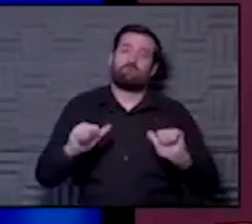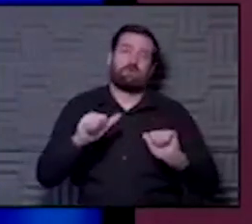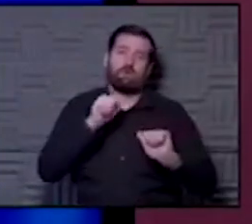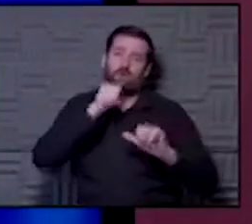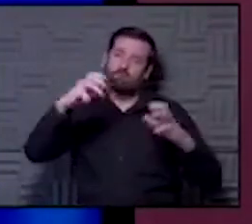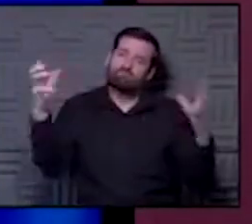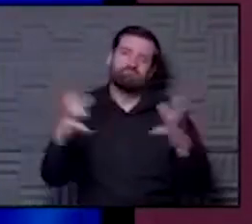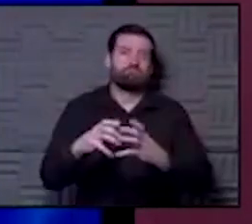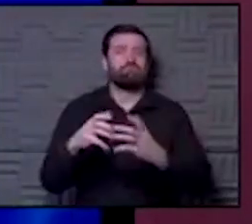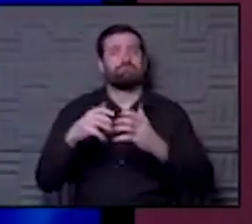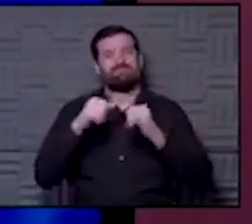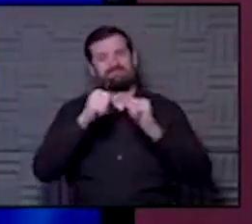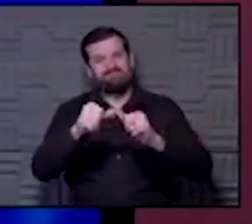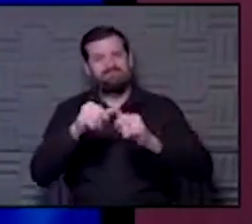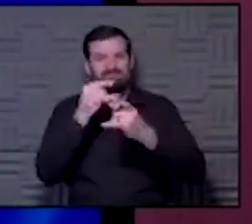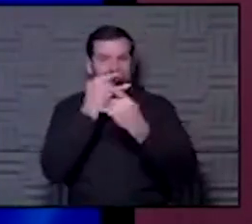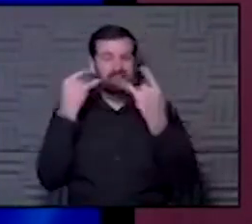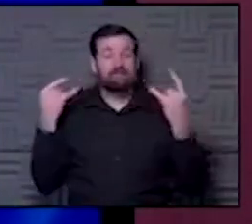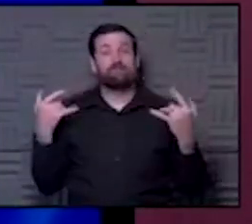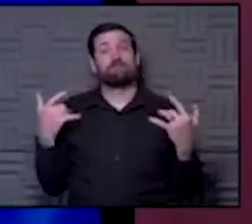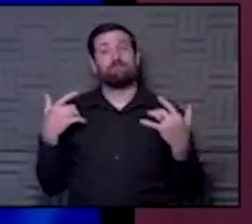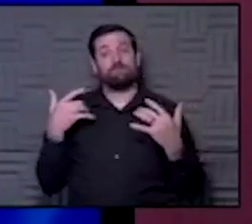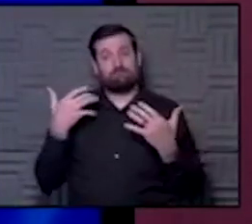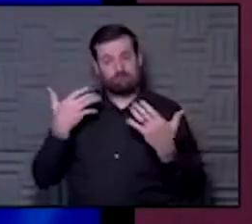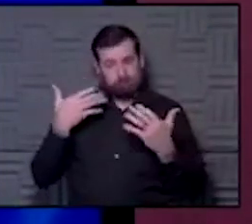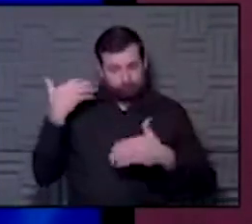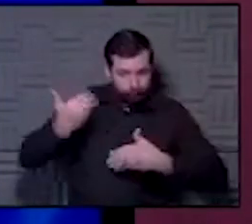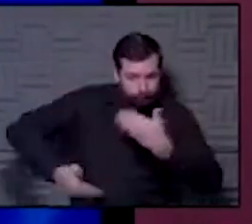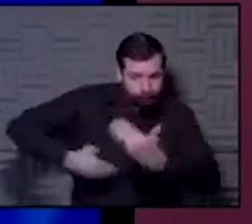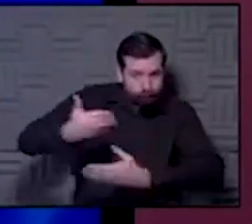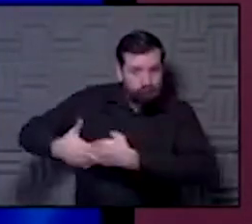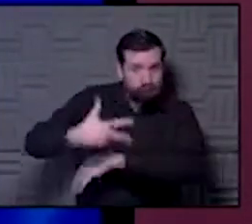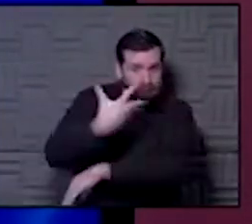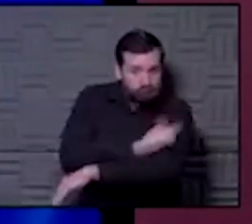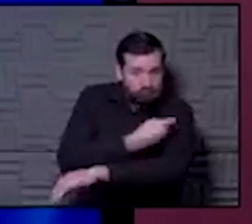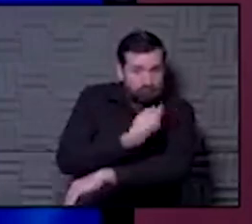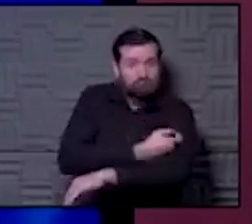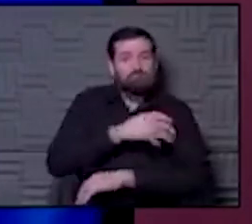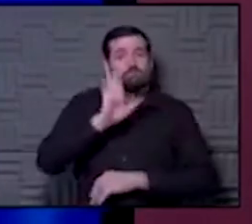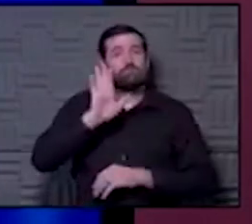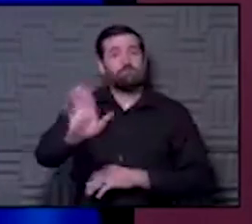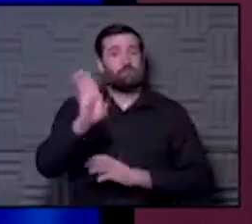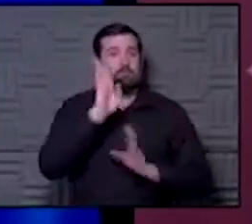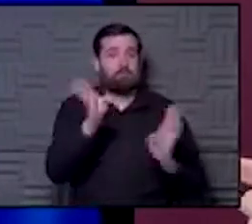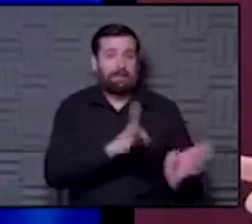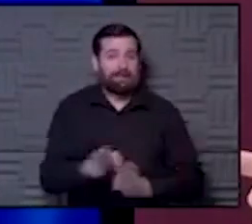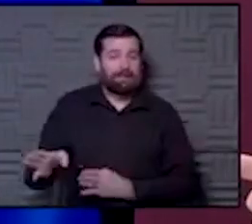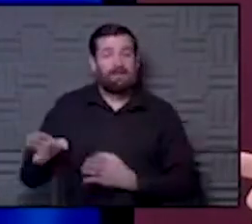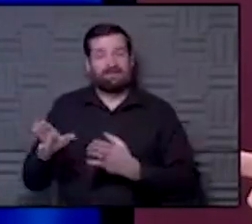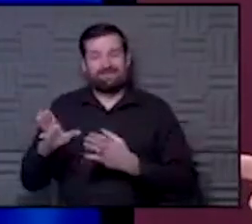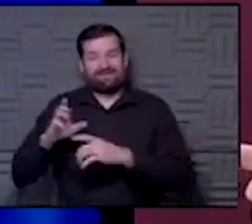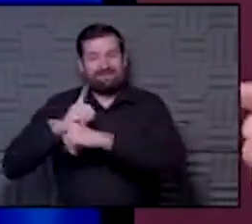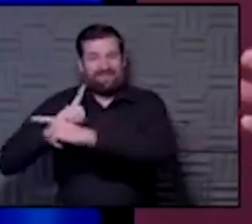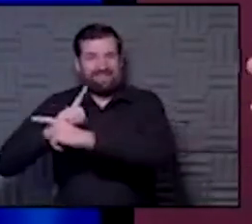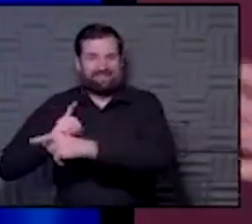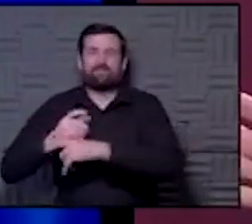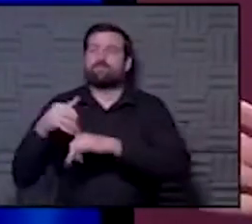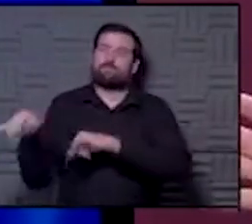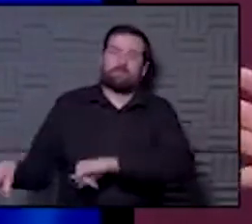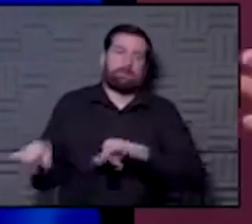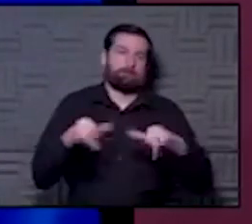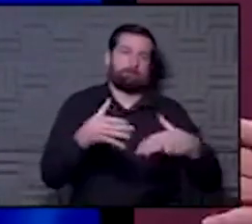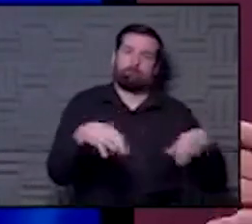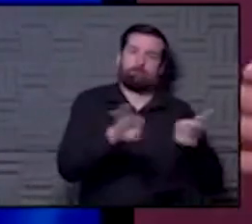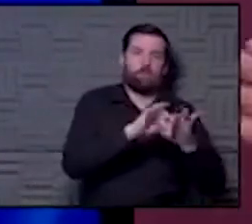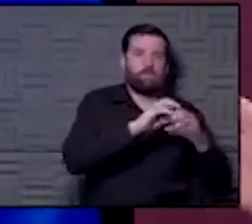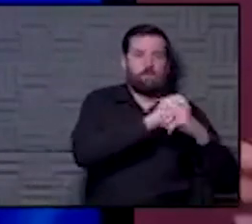Make sure you keep wearing a mask even as we get vaccination. Your defensive strategy is as important as your offensive strategy. It's a team